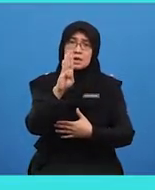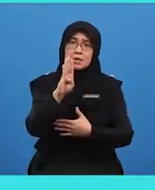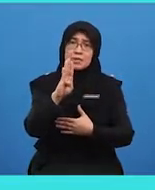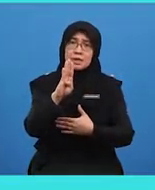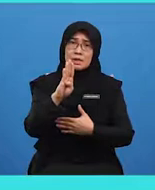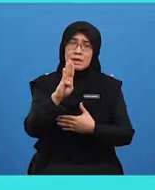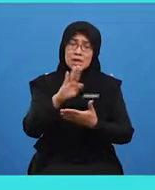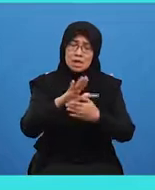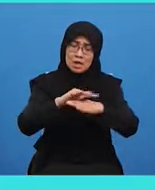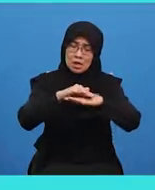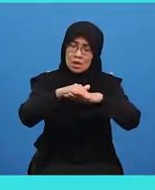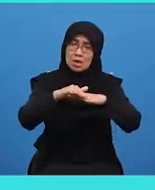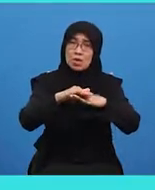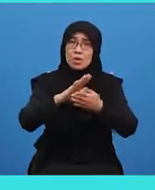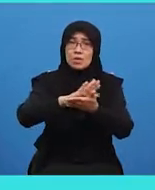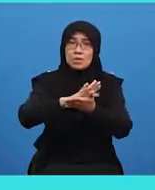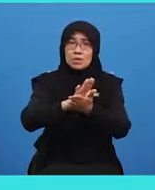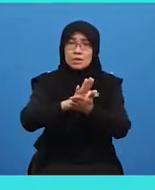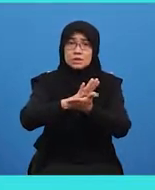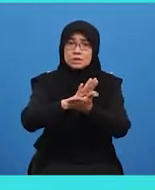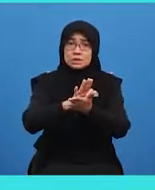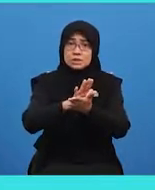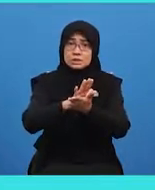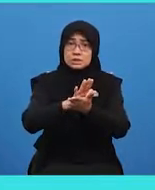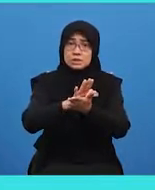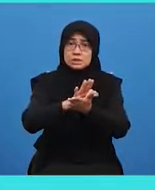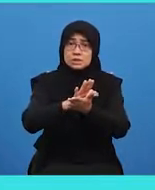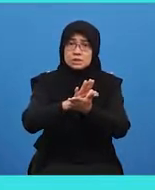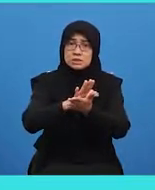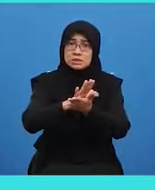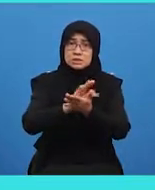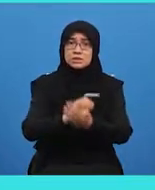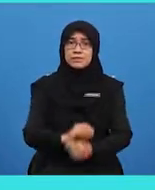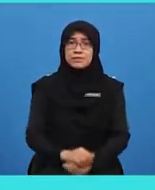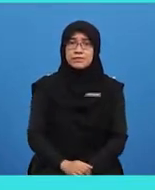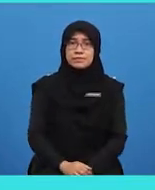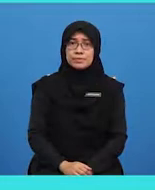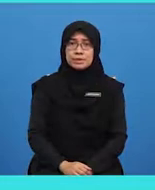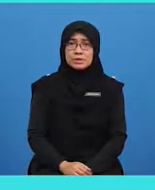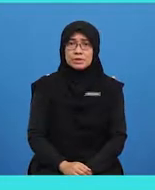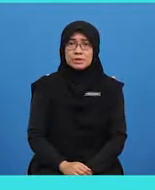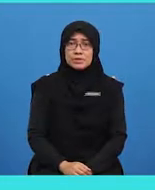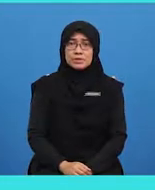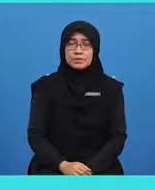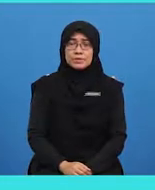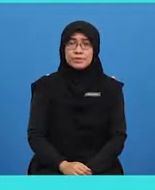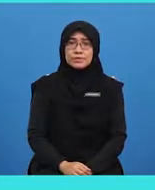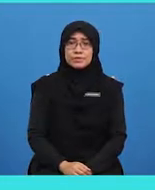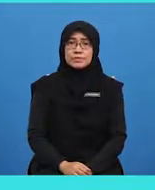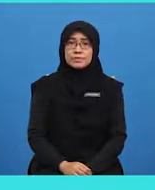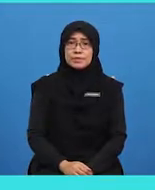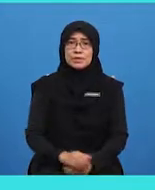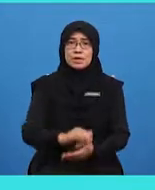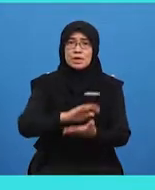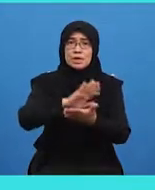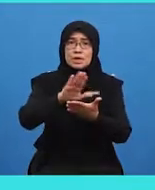if cheese is the only food around, they will surely eat it, as most animal food. But, they